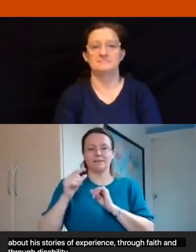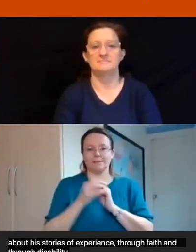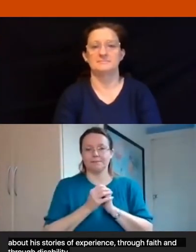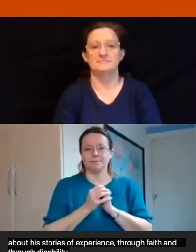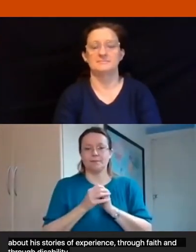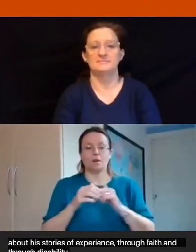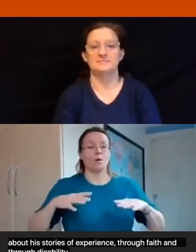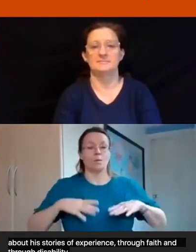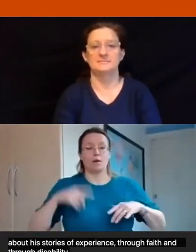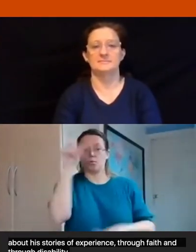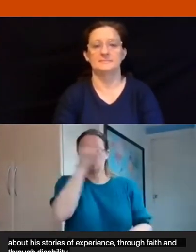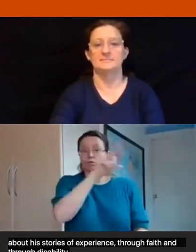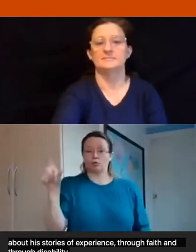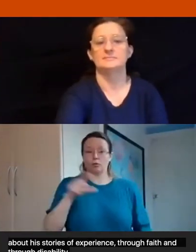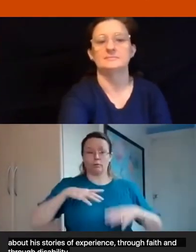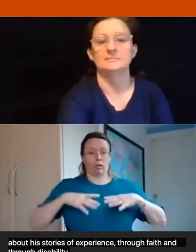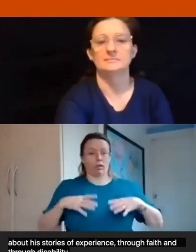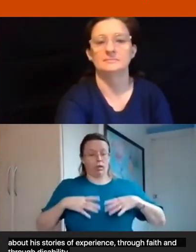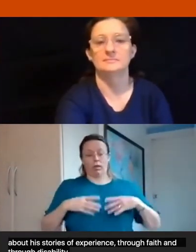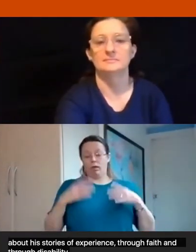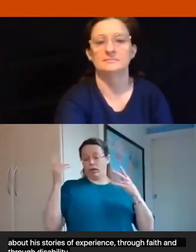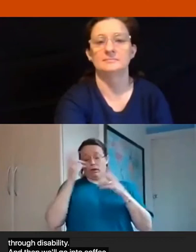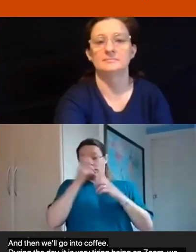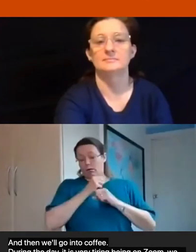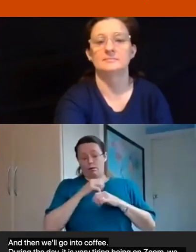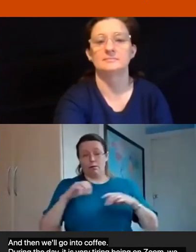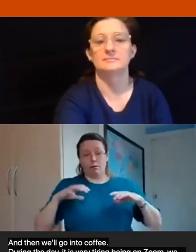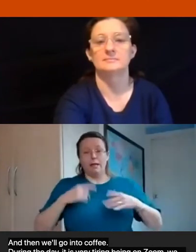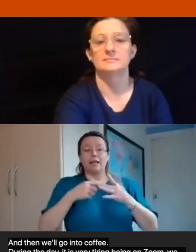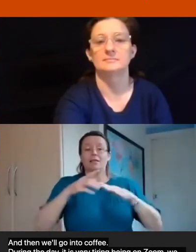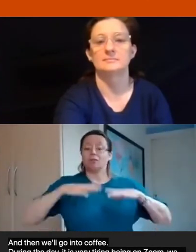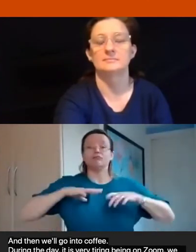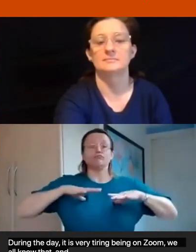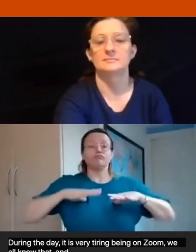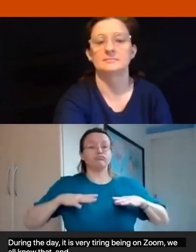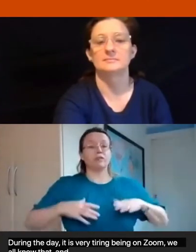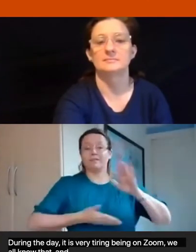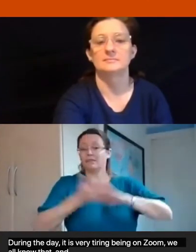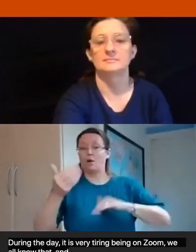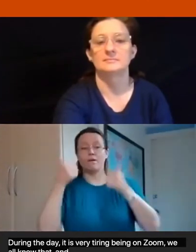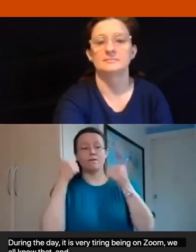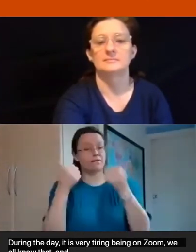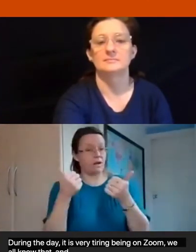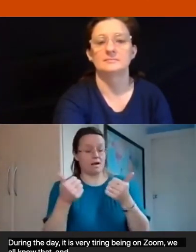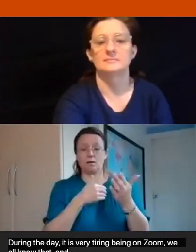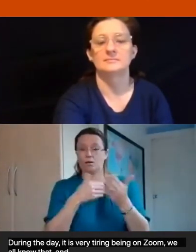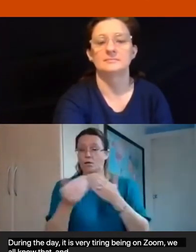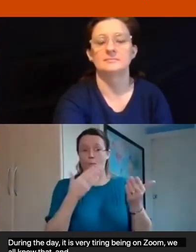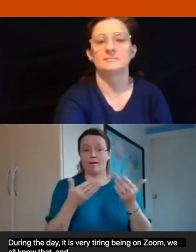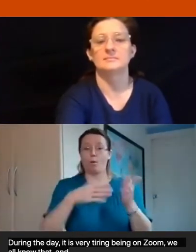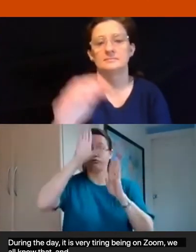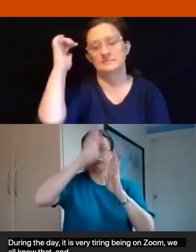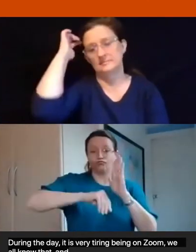on zoom we all know that and please do take breaks when you need to be assured that the plenary sessions will be